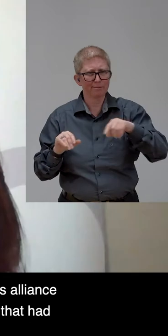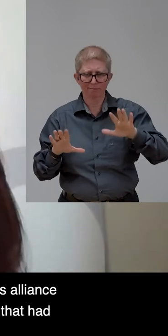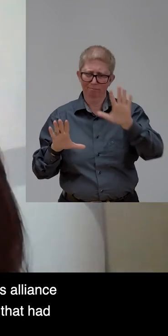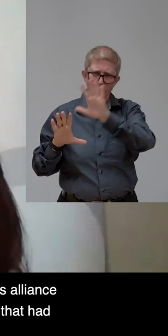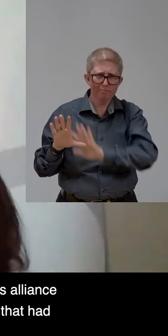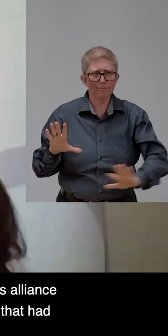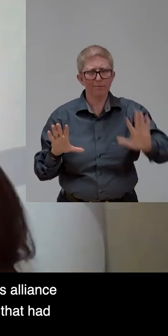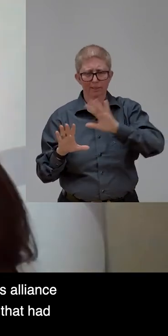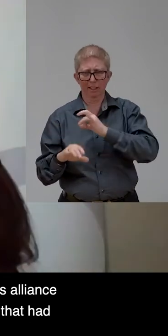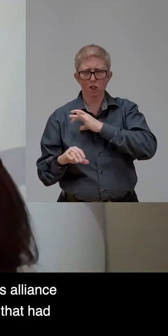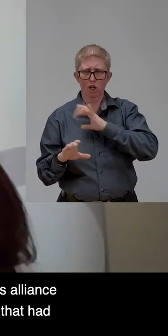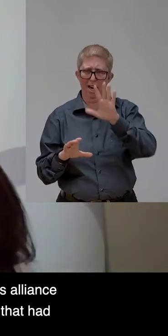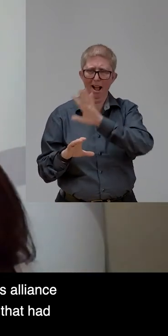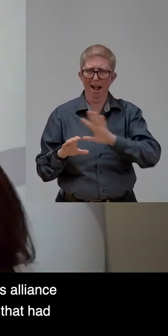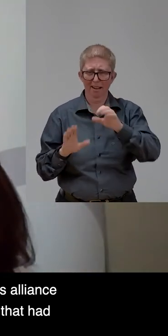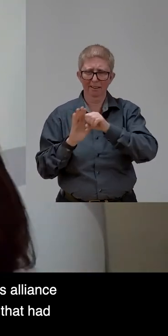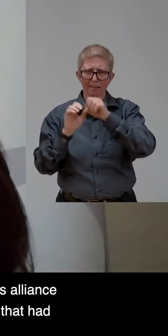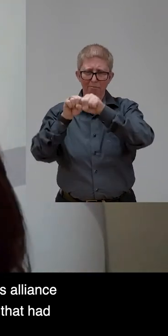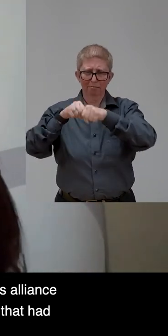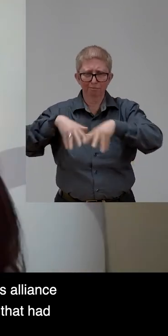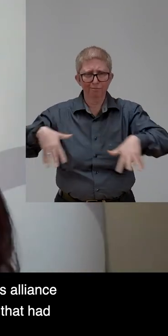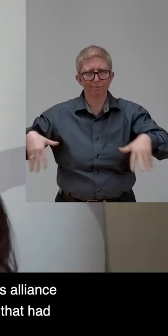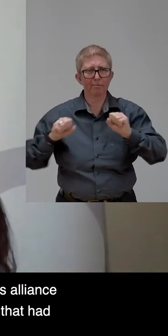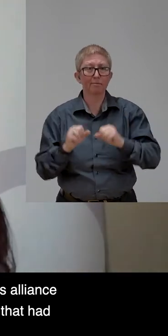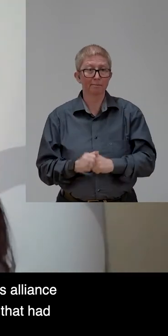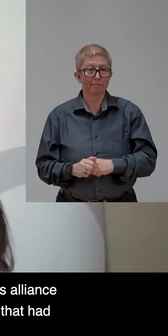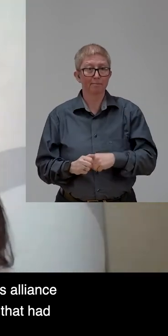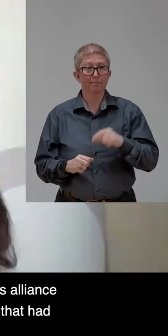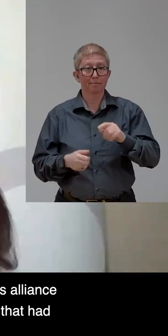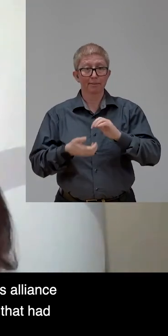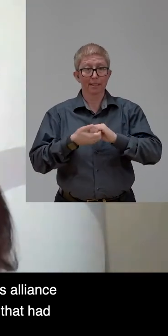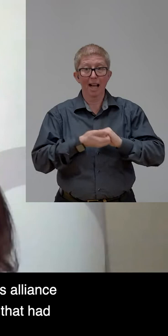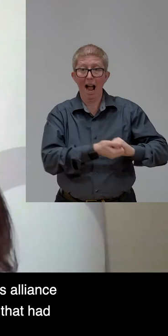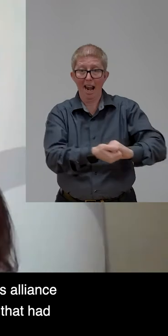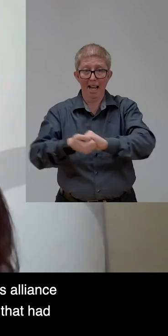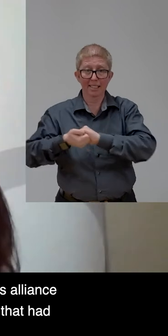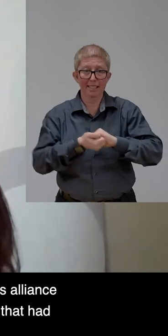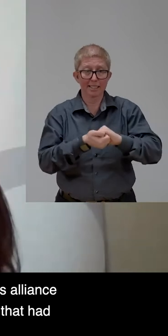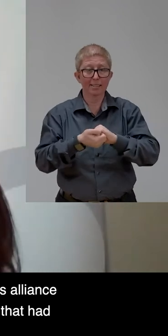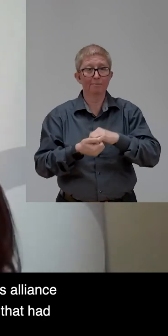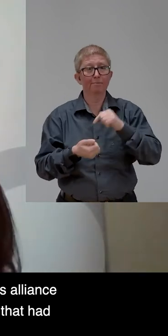this partnership and this alliance has allowed us to